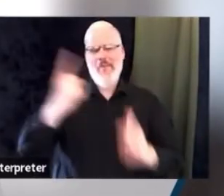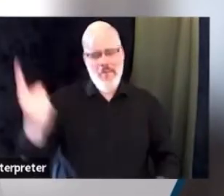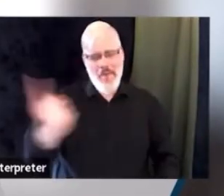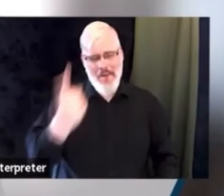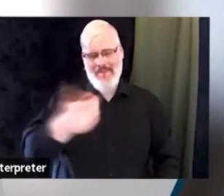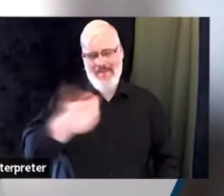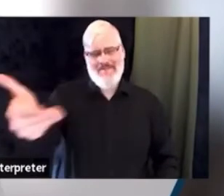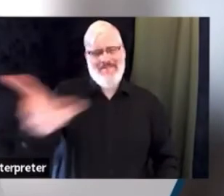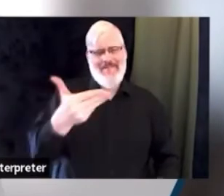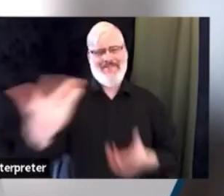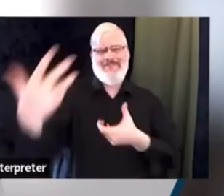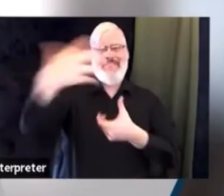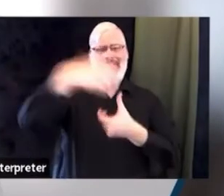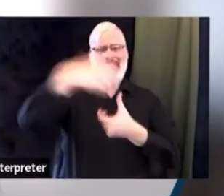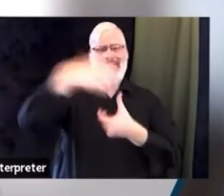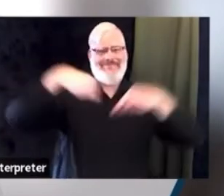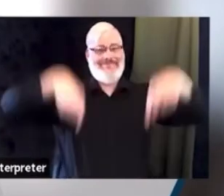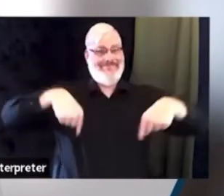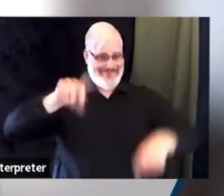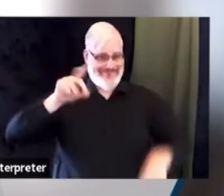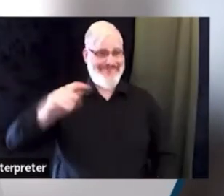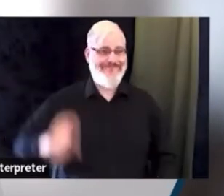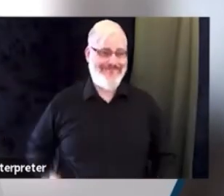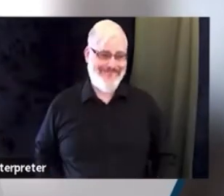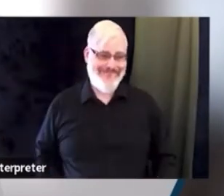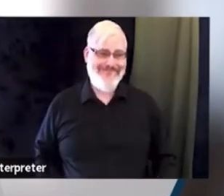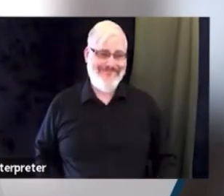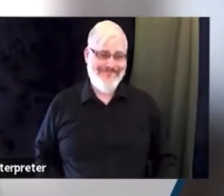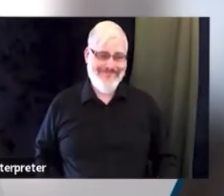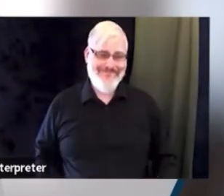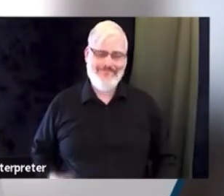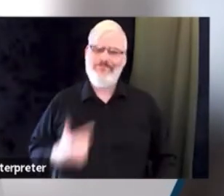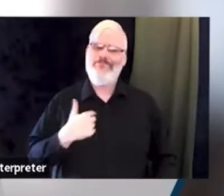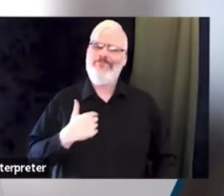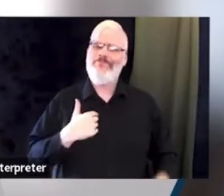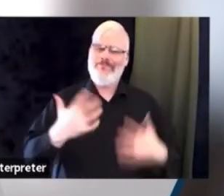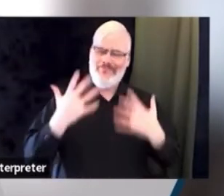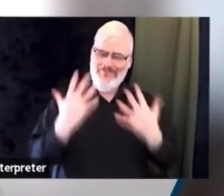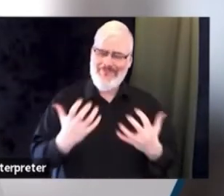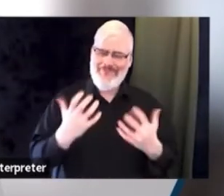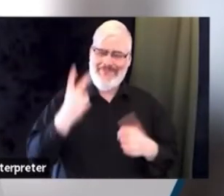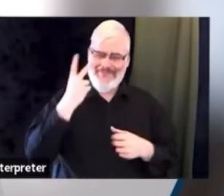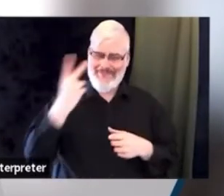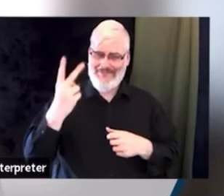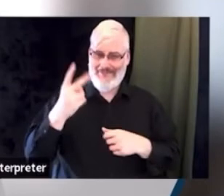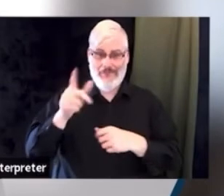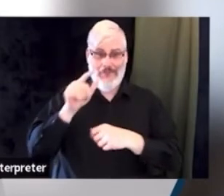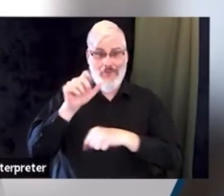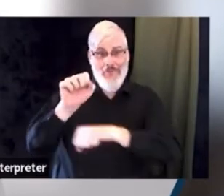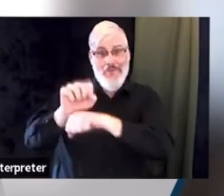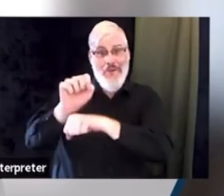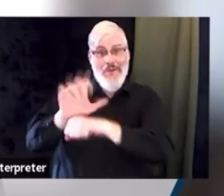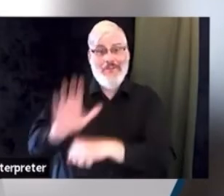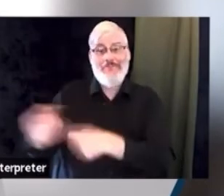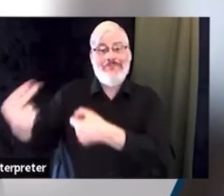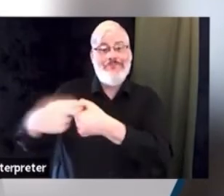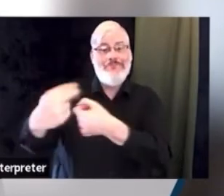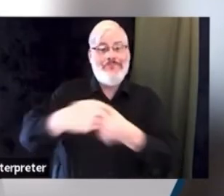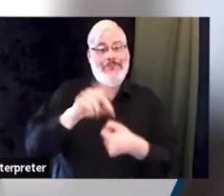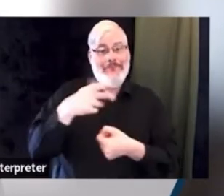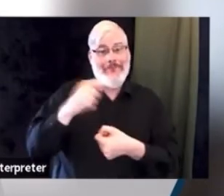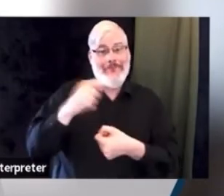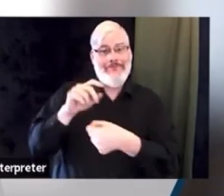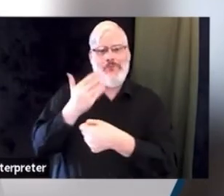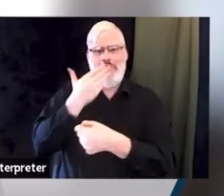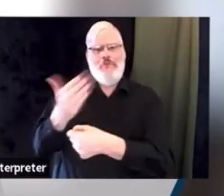I'd like to see us really focus on employee engagement and recognition of our employees internally. I think with strong